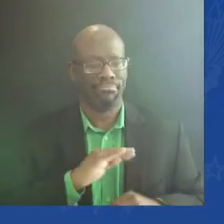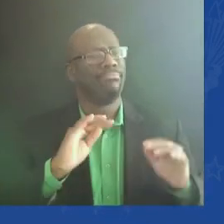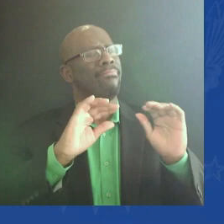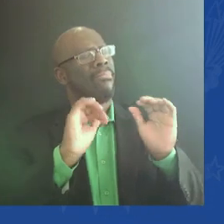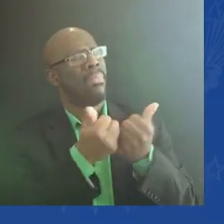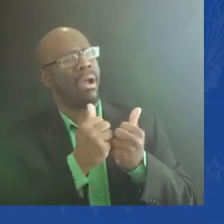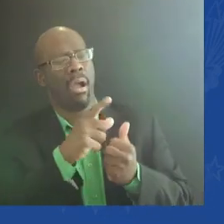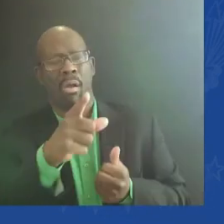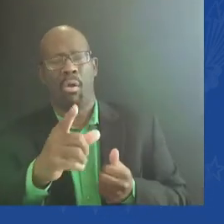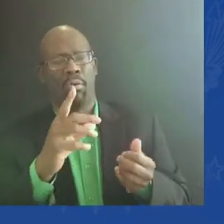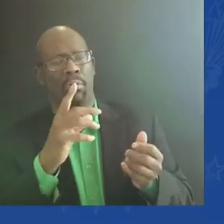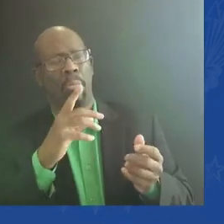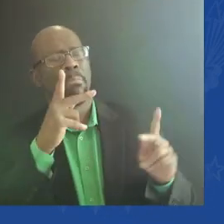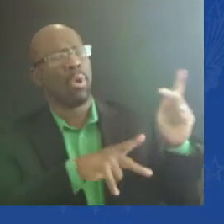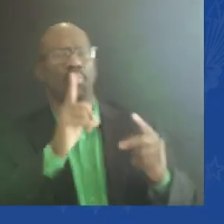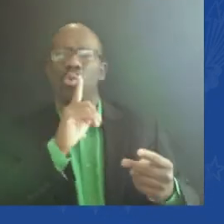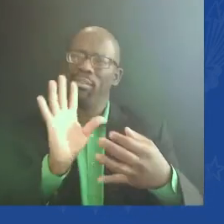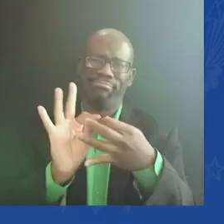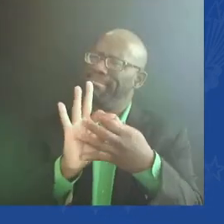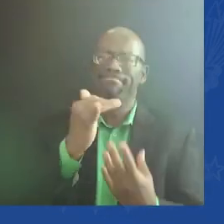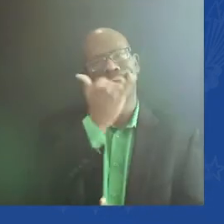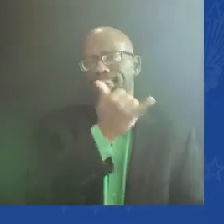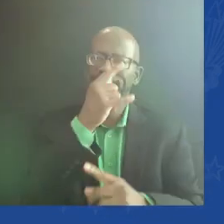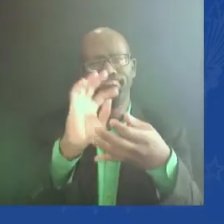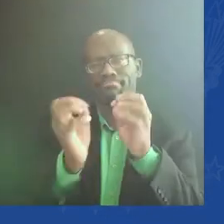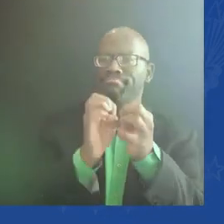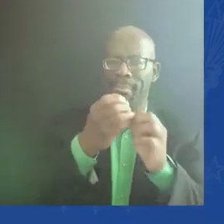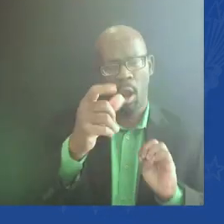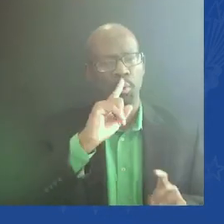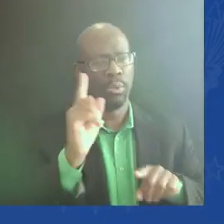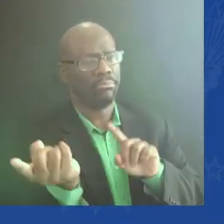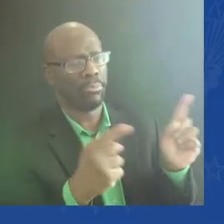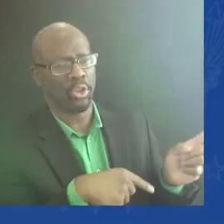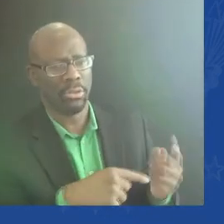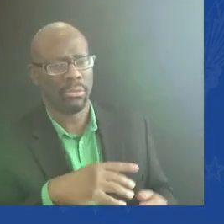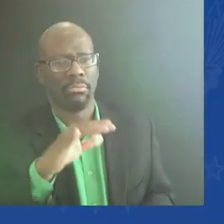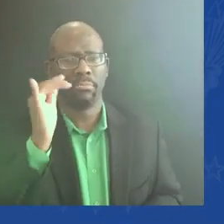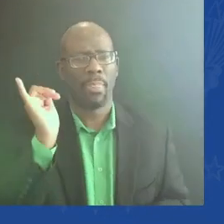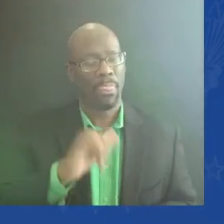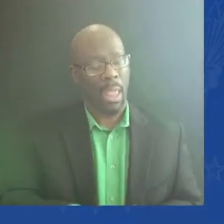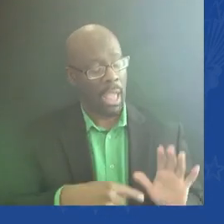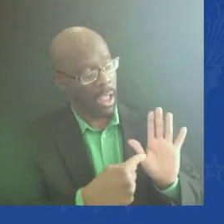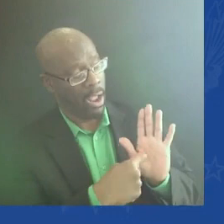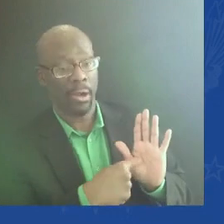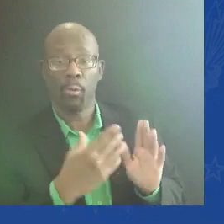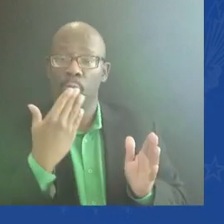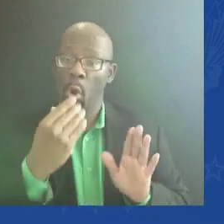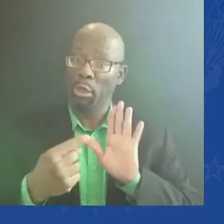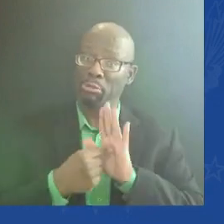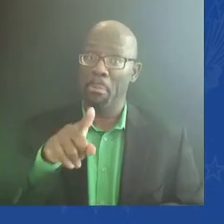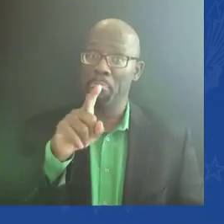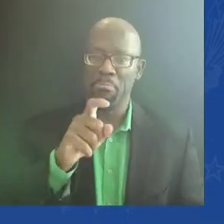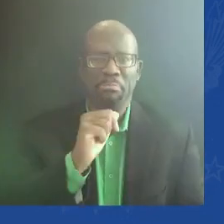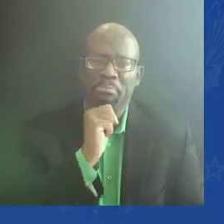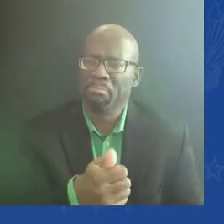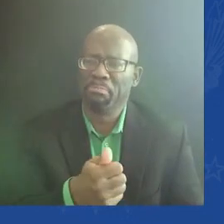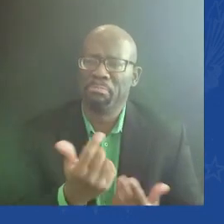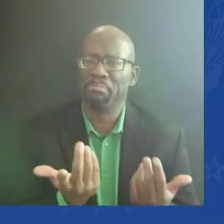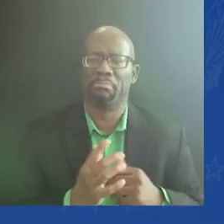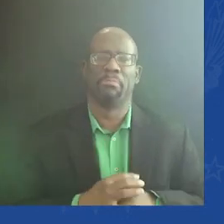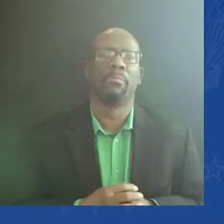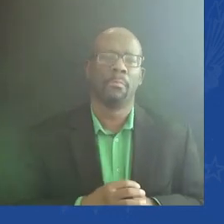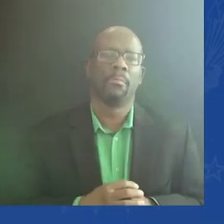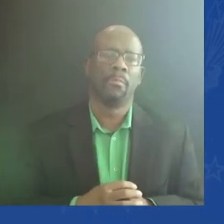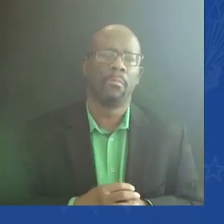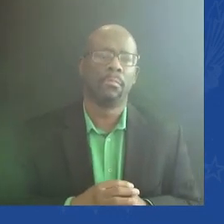good sign for COP26? I'll answer both questions. Number one, I believe we will pass my Build Back Better plan,